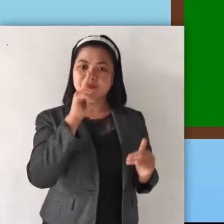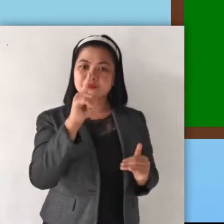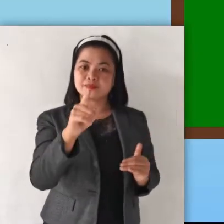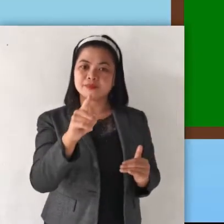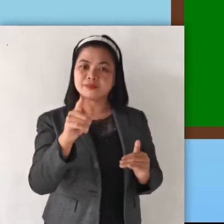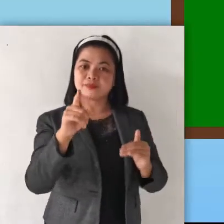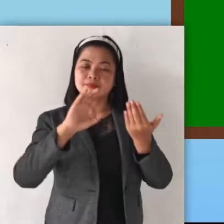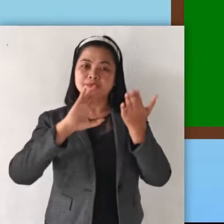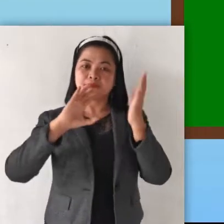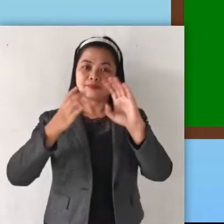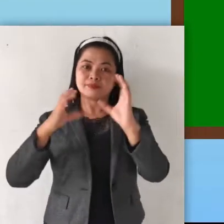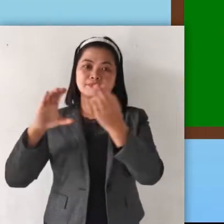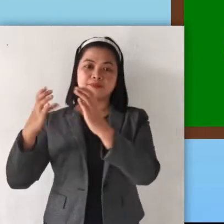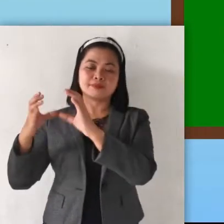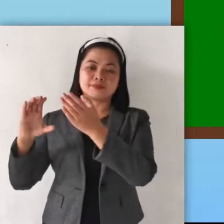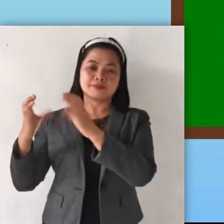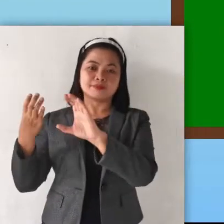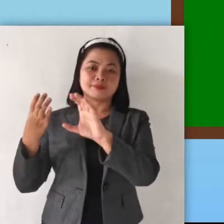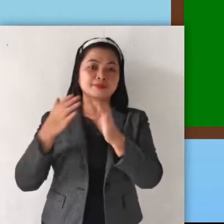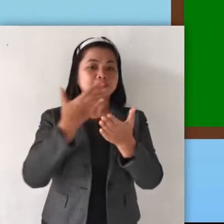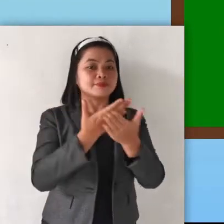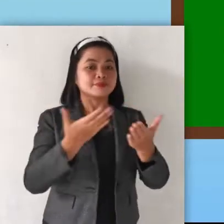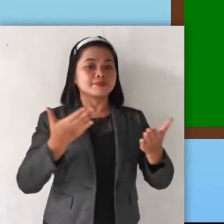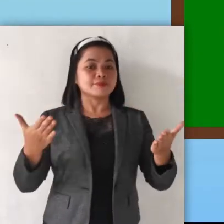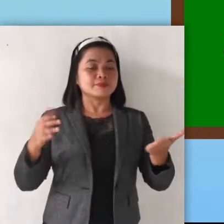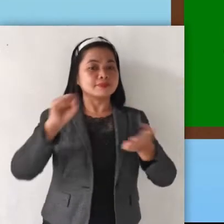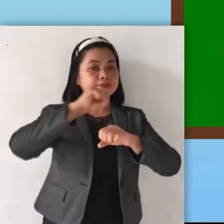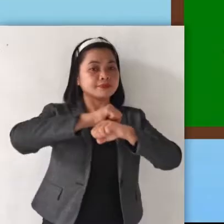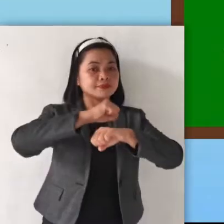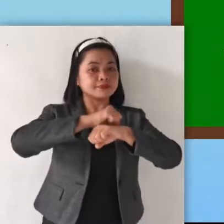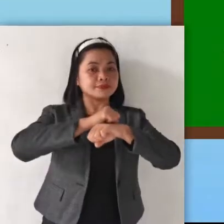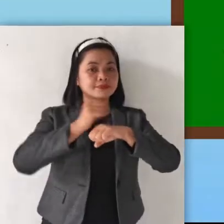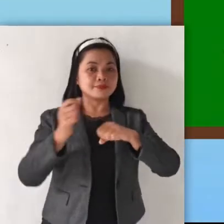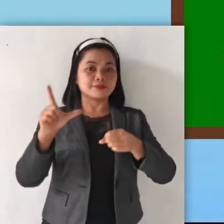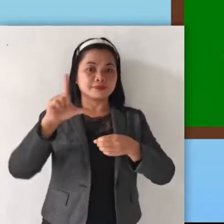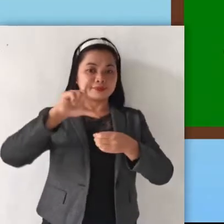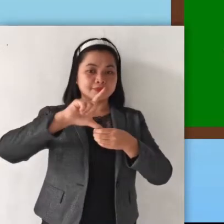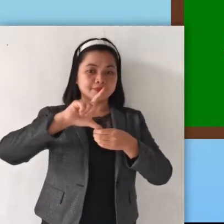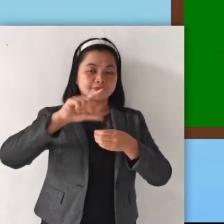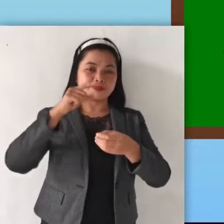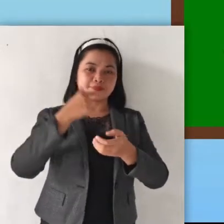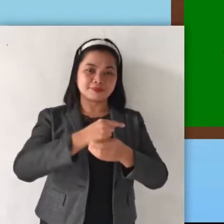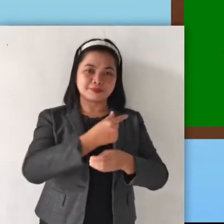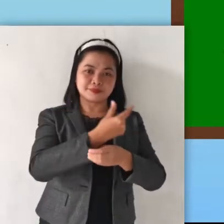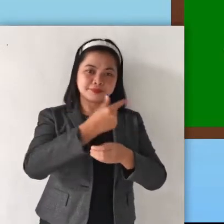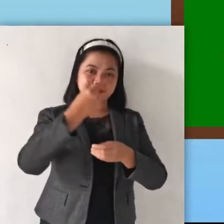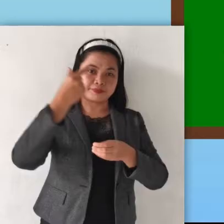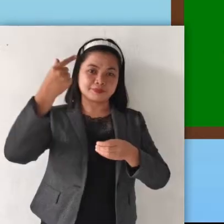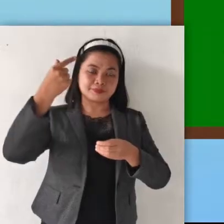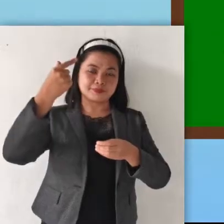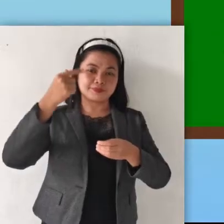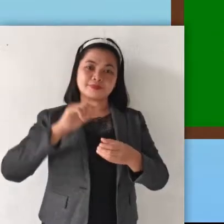classify these things into solid, liquid, and gas.